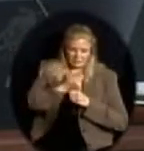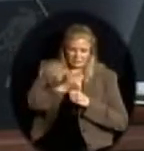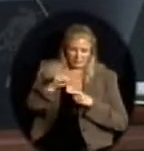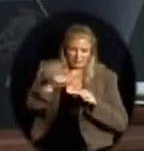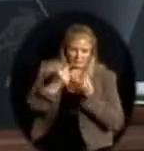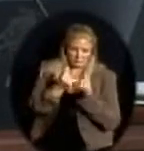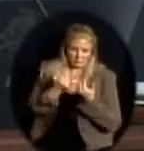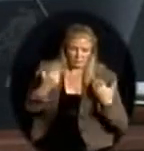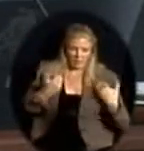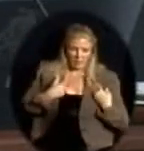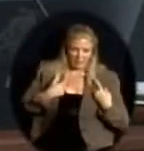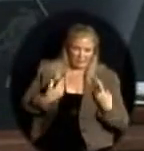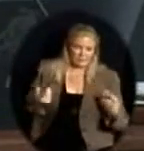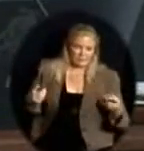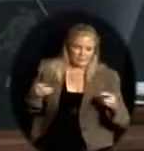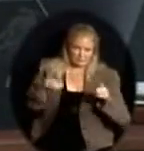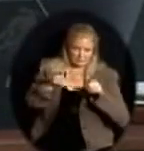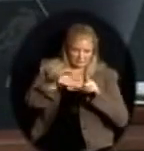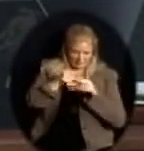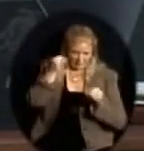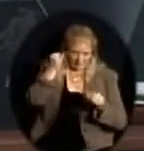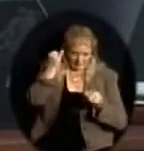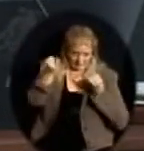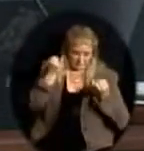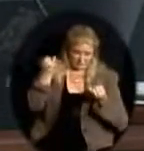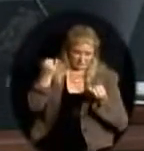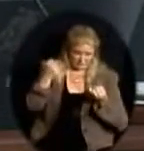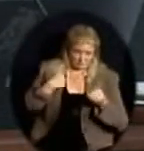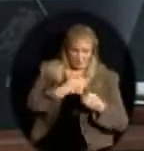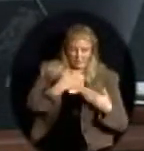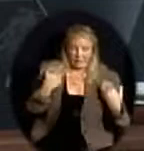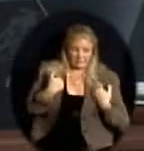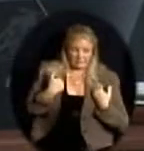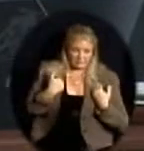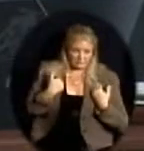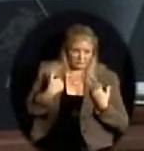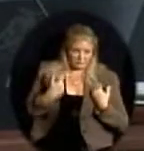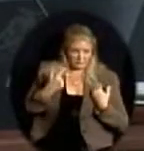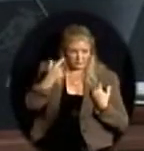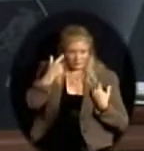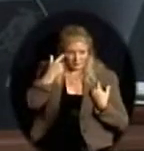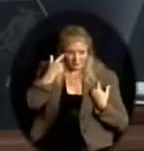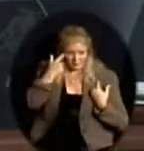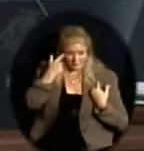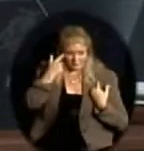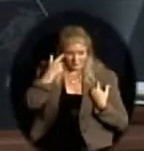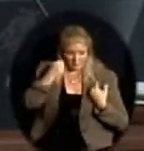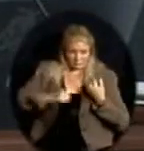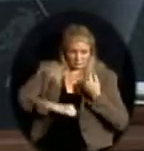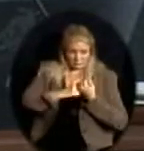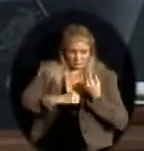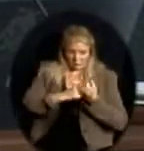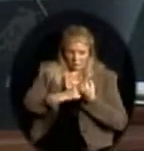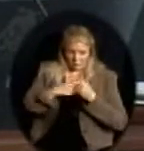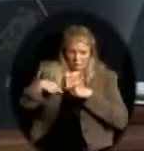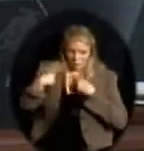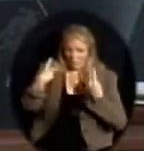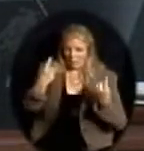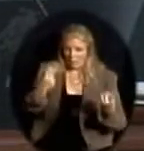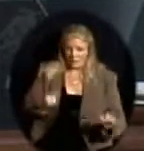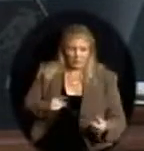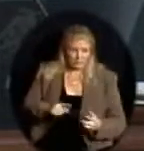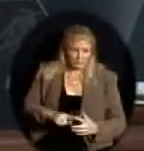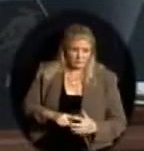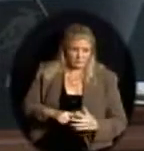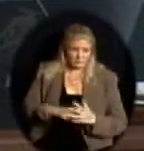we have, and I think we need to jump into that full force. Not that we haven't. I think we've advocated from day one, but it